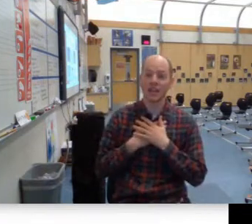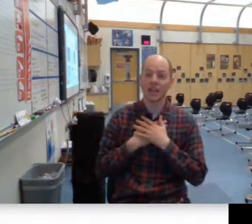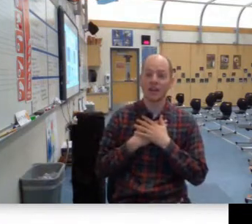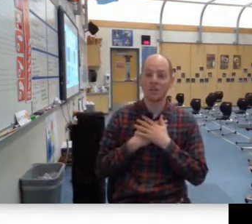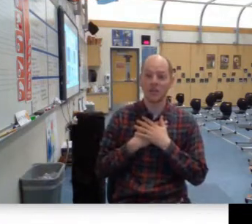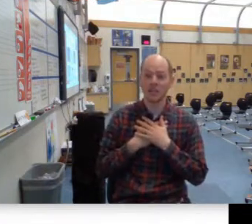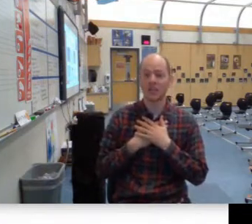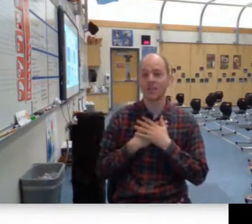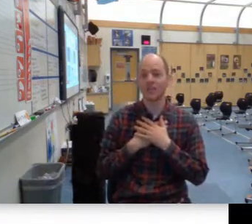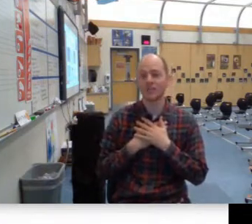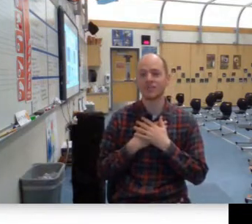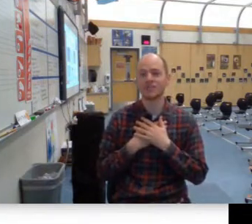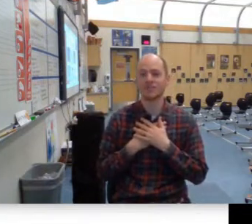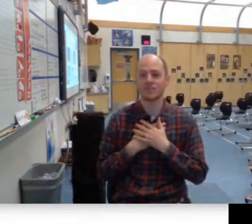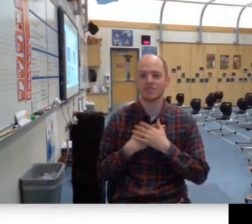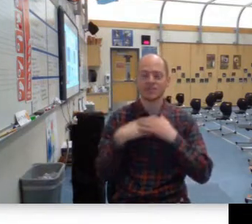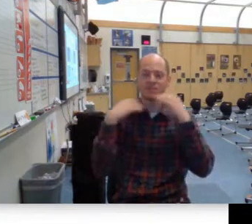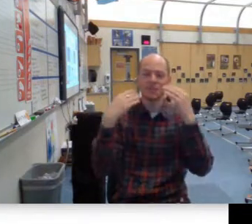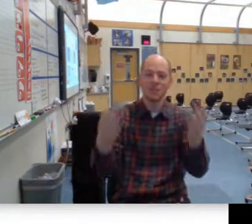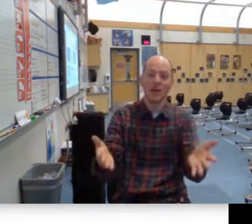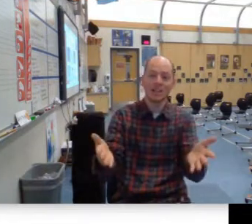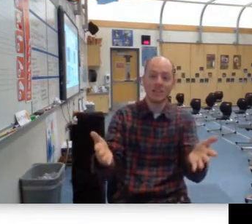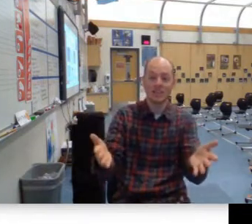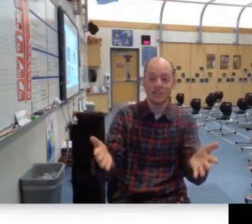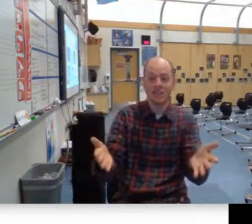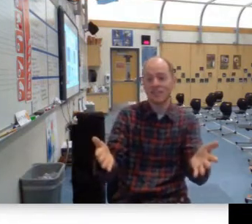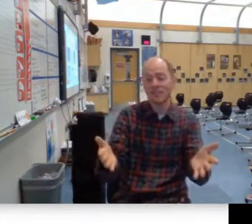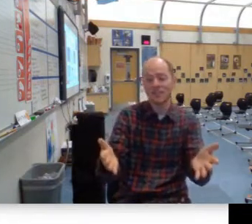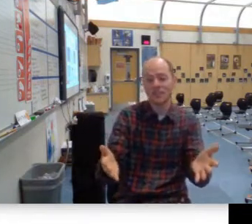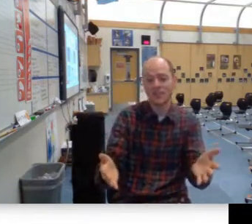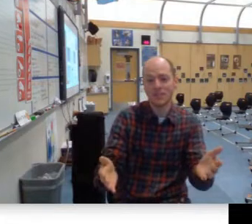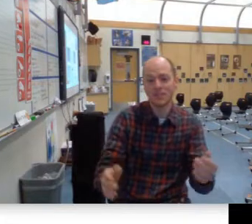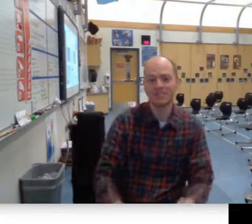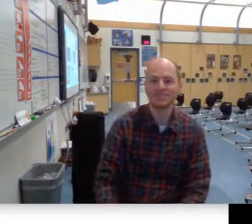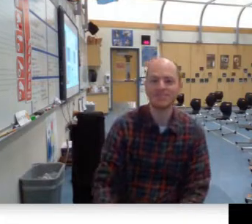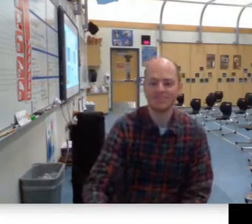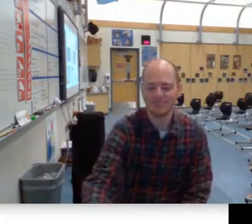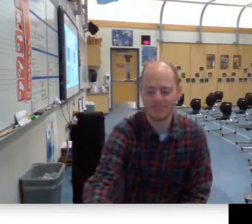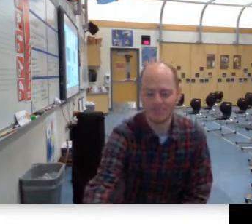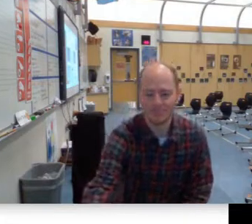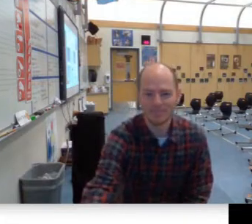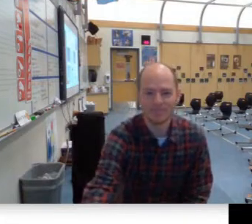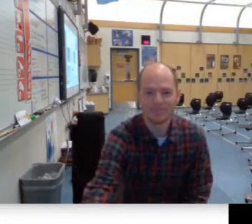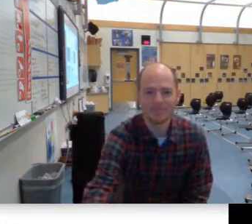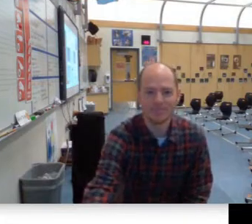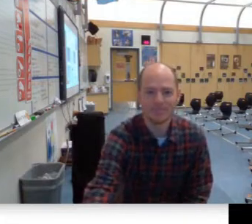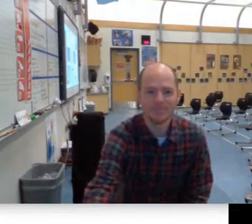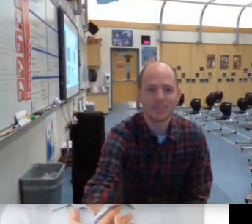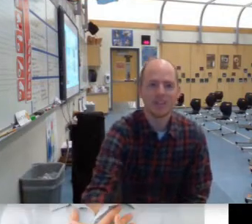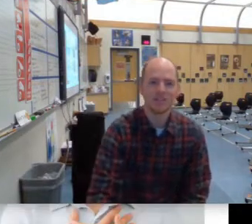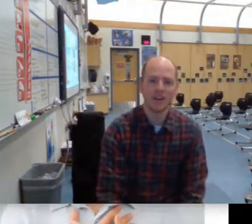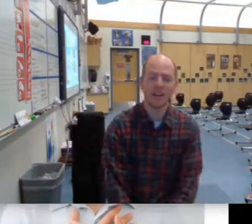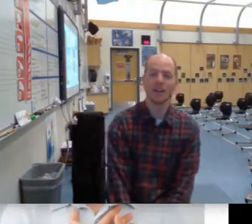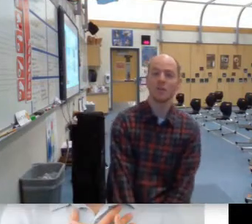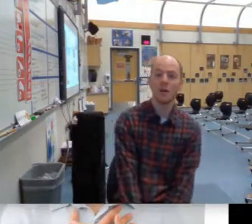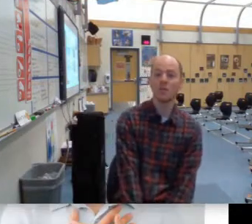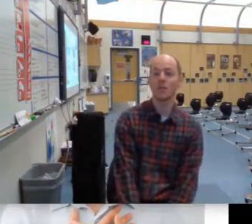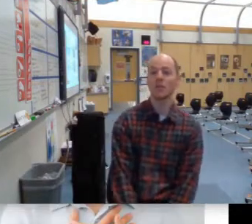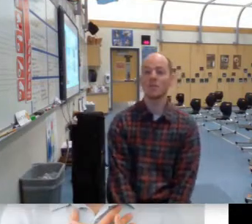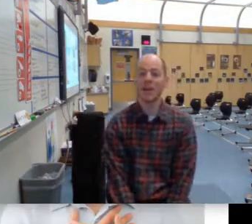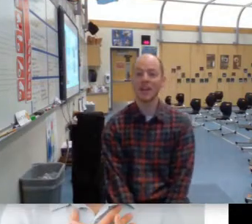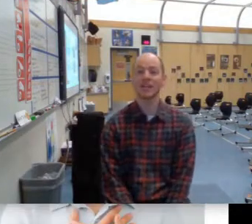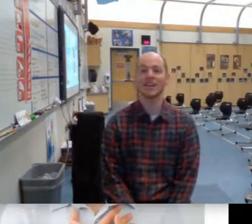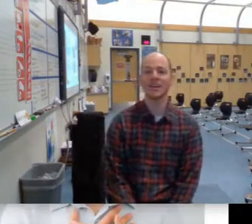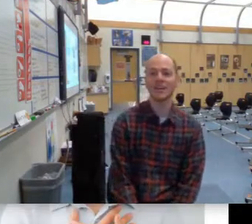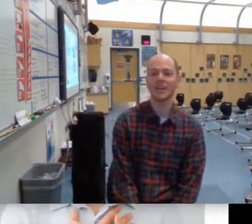every day I will remind you, oh. Find out